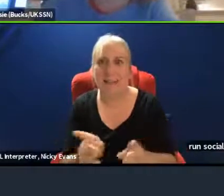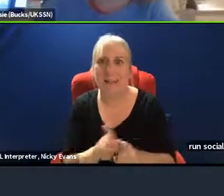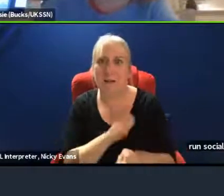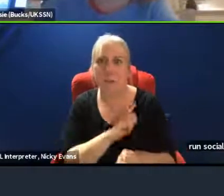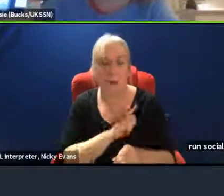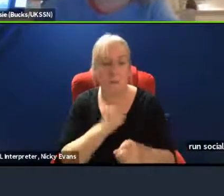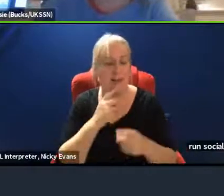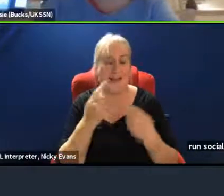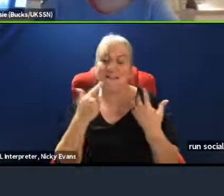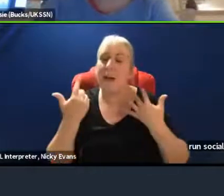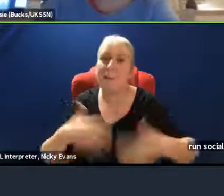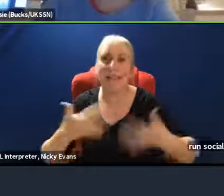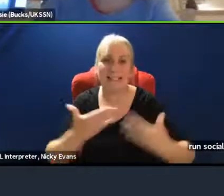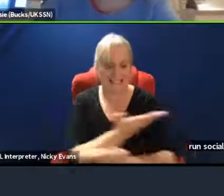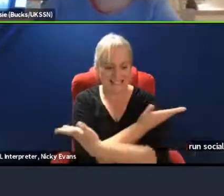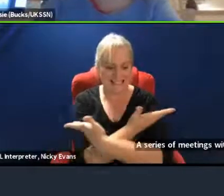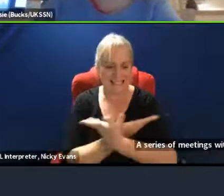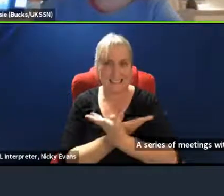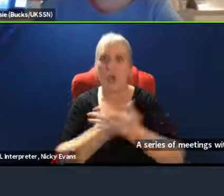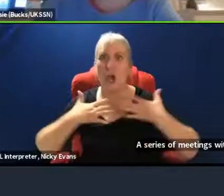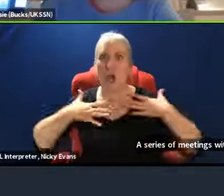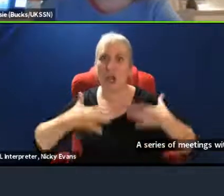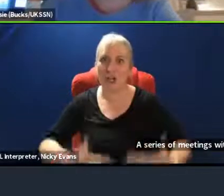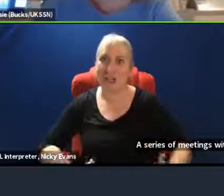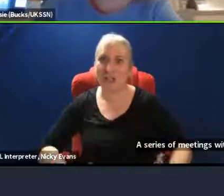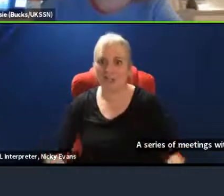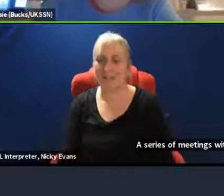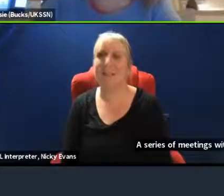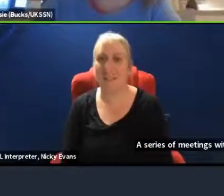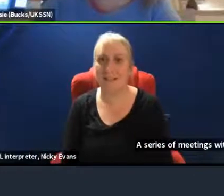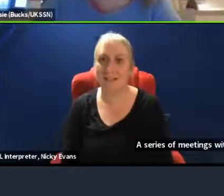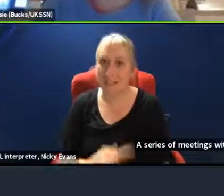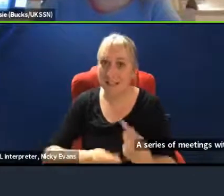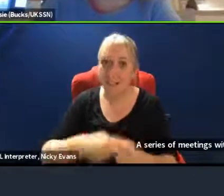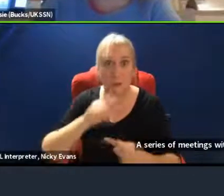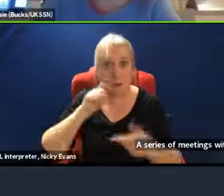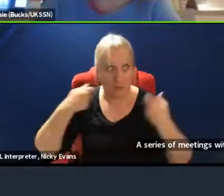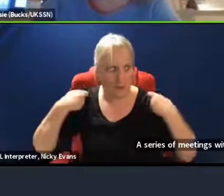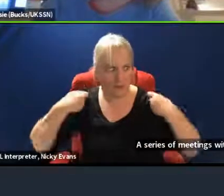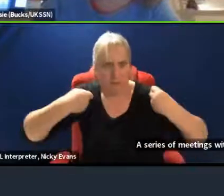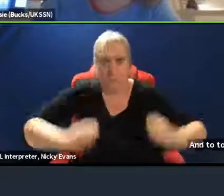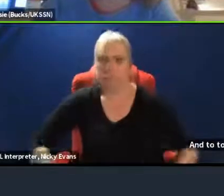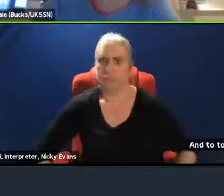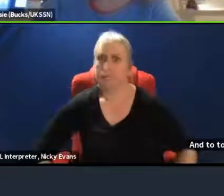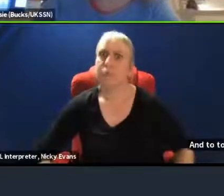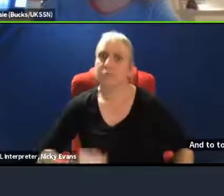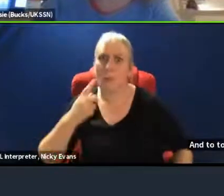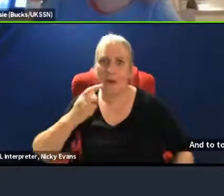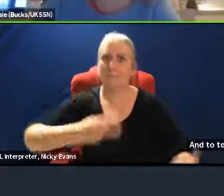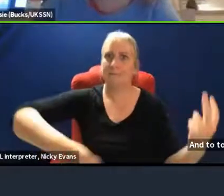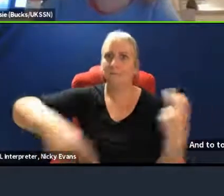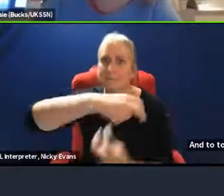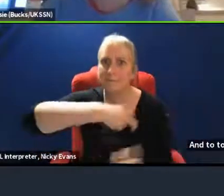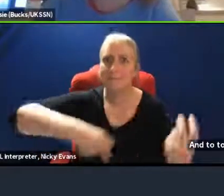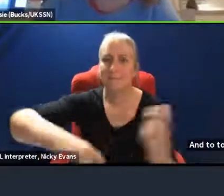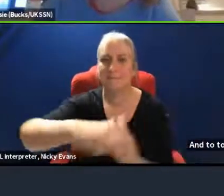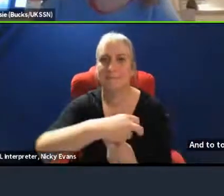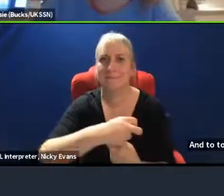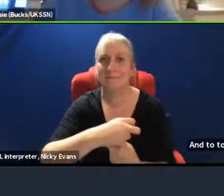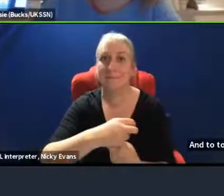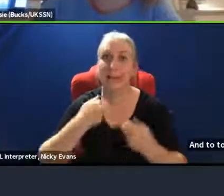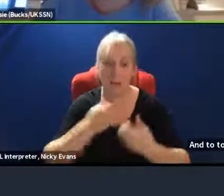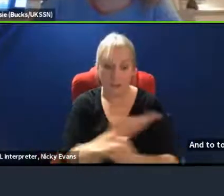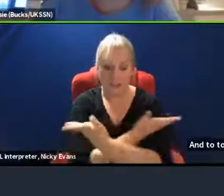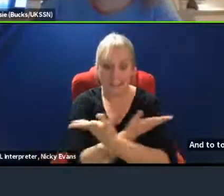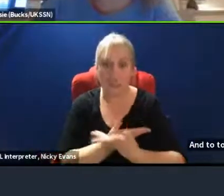and t shirts that we will wear all around the site. And they've all been designed